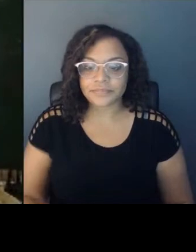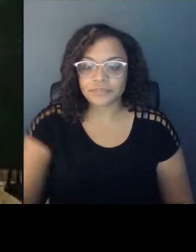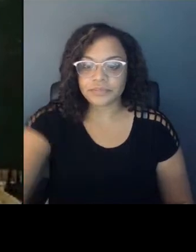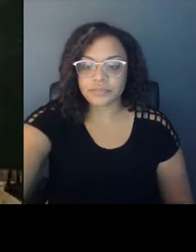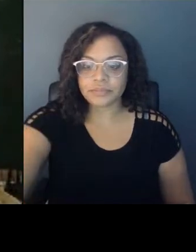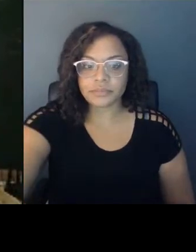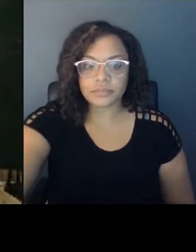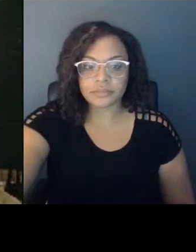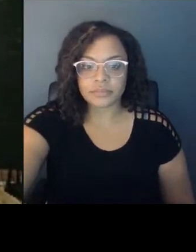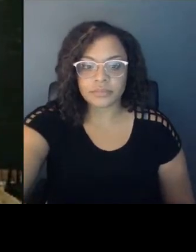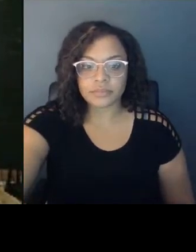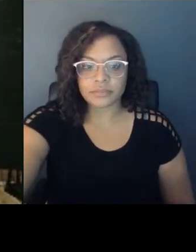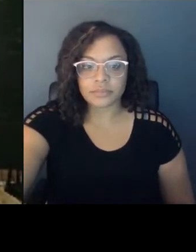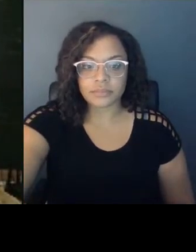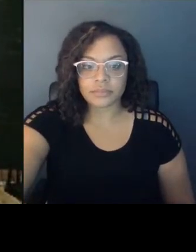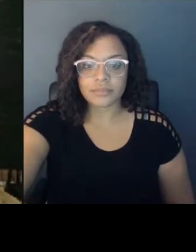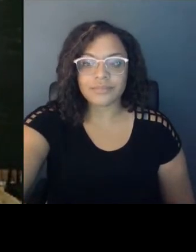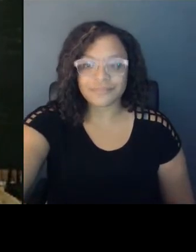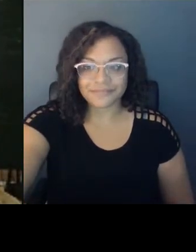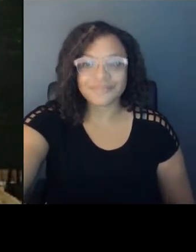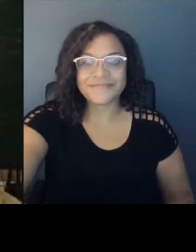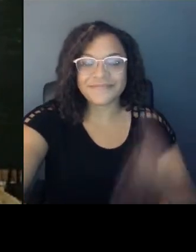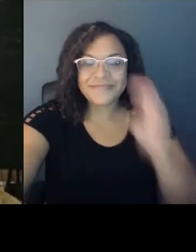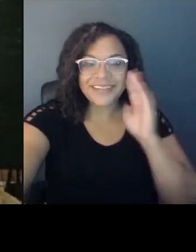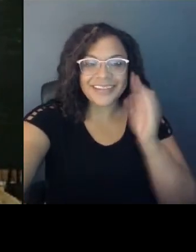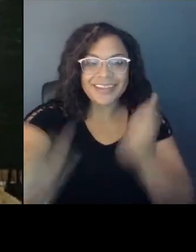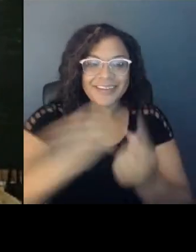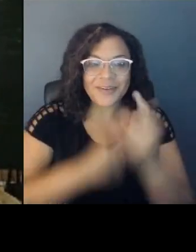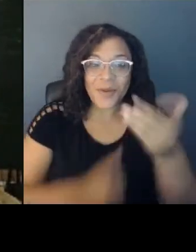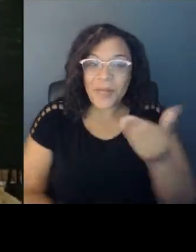Hello, everyone. Welcome back for round two.